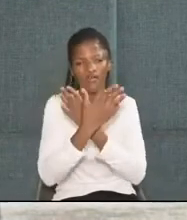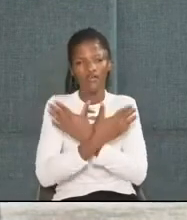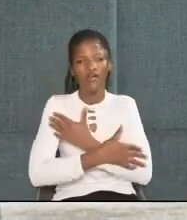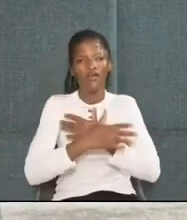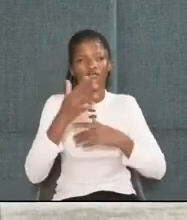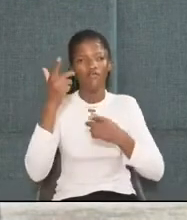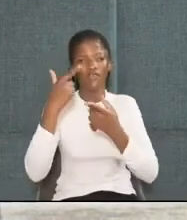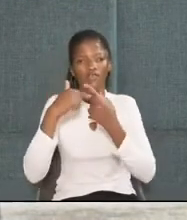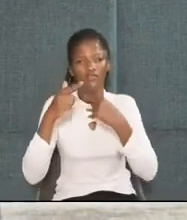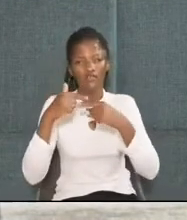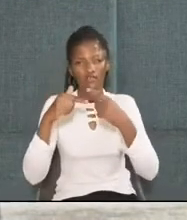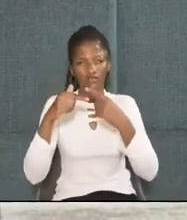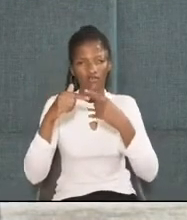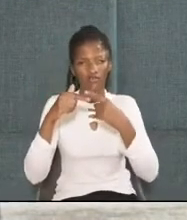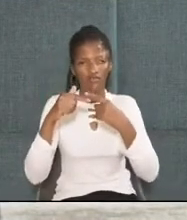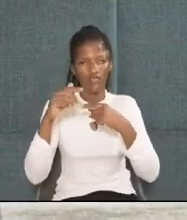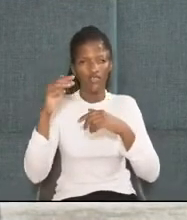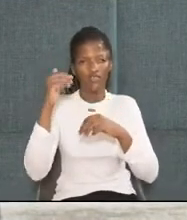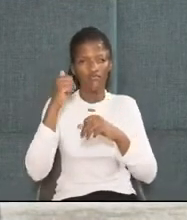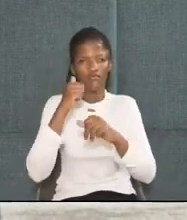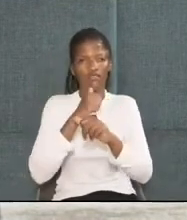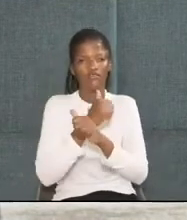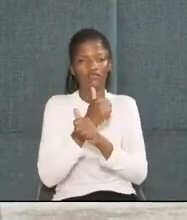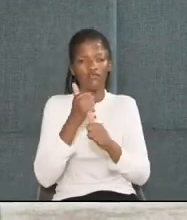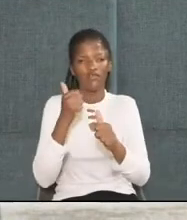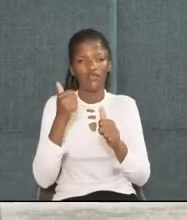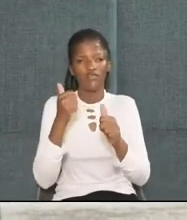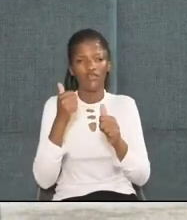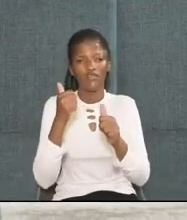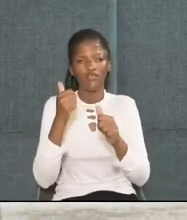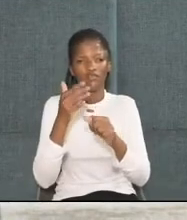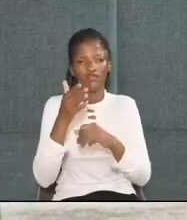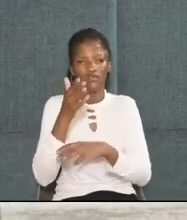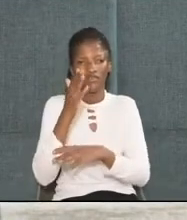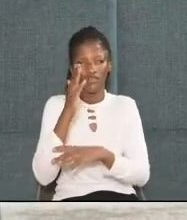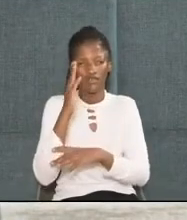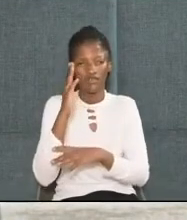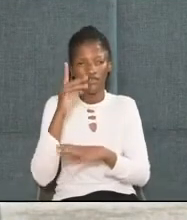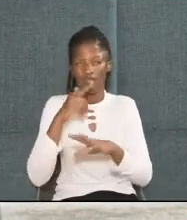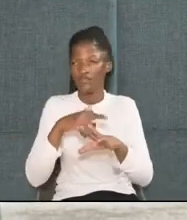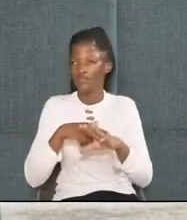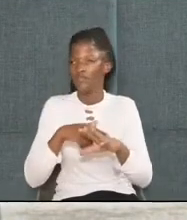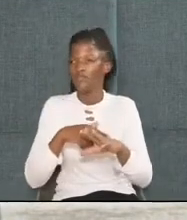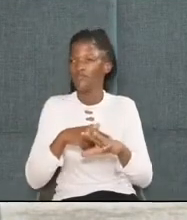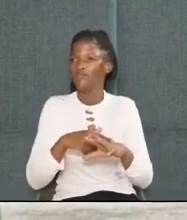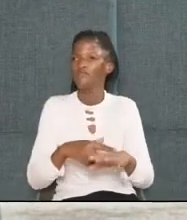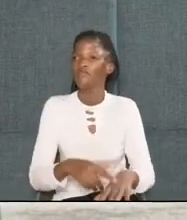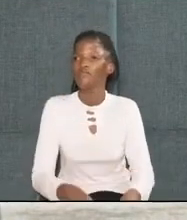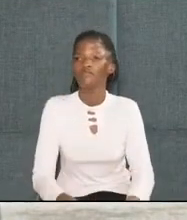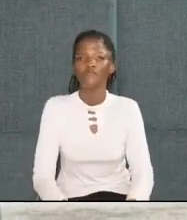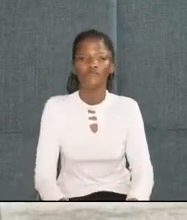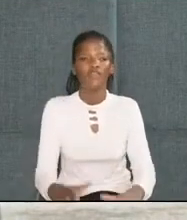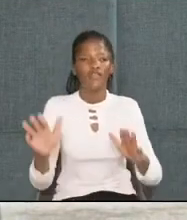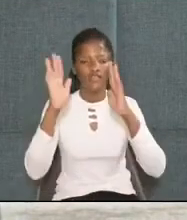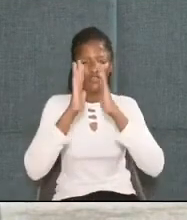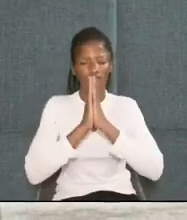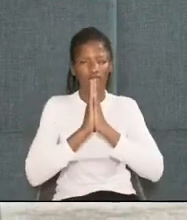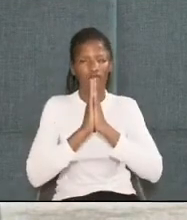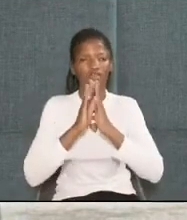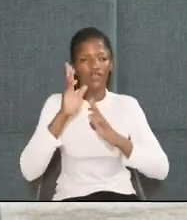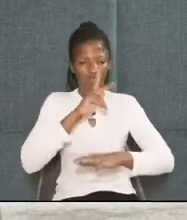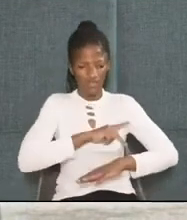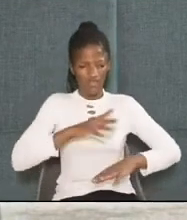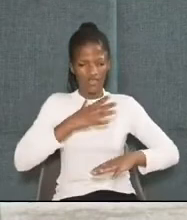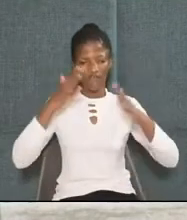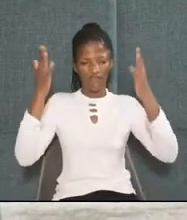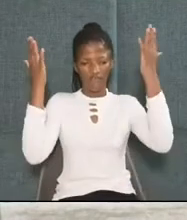coming when man's work is done. Let's pray. Our